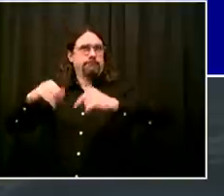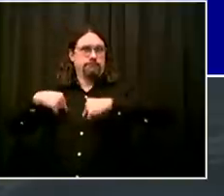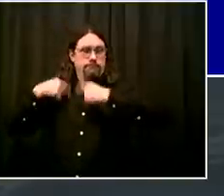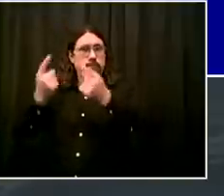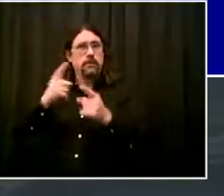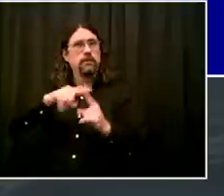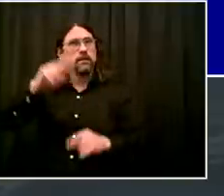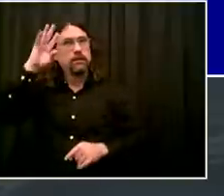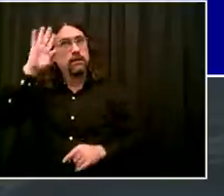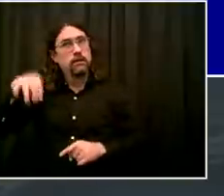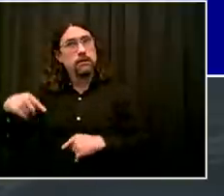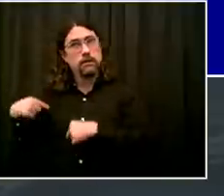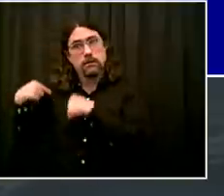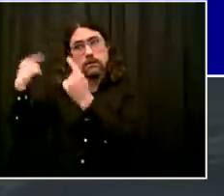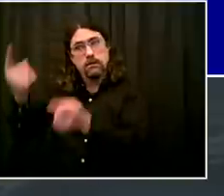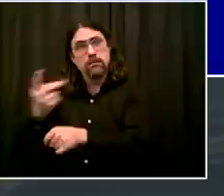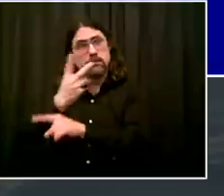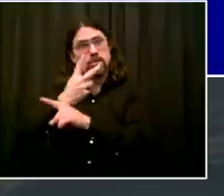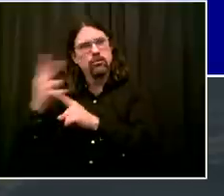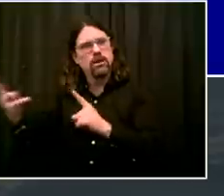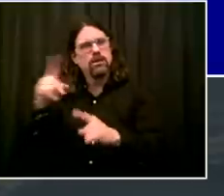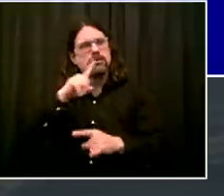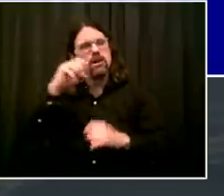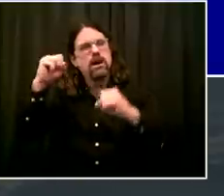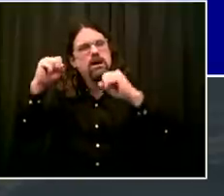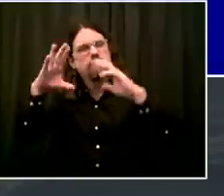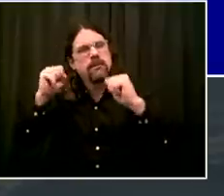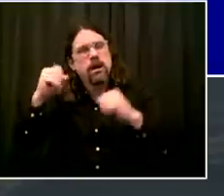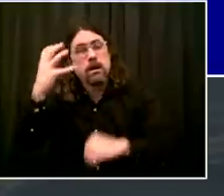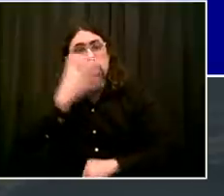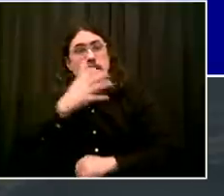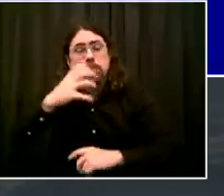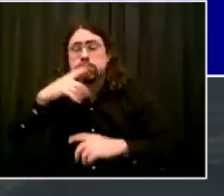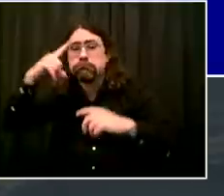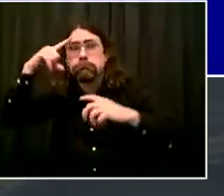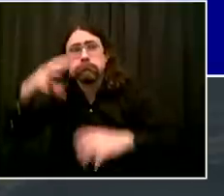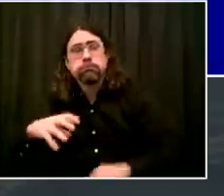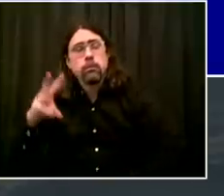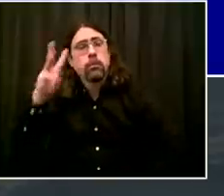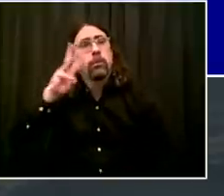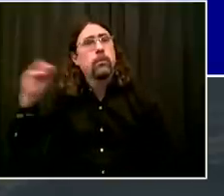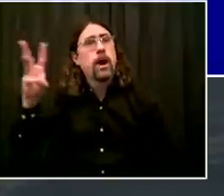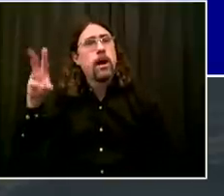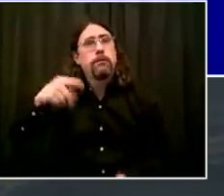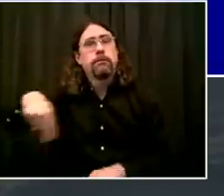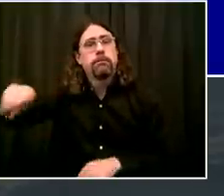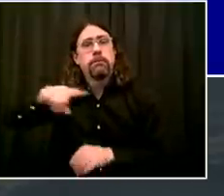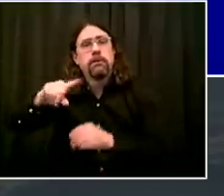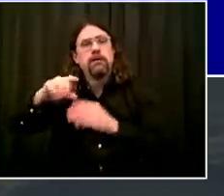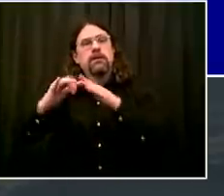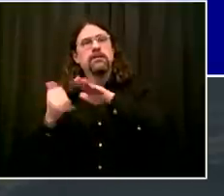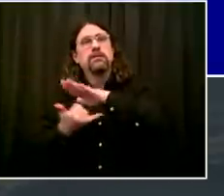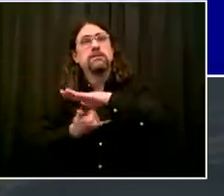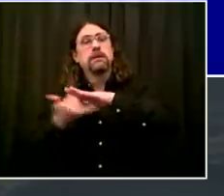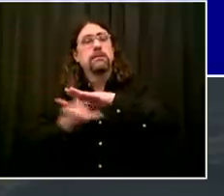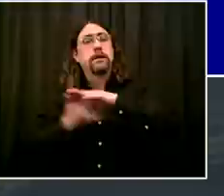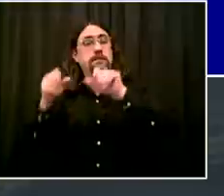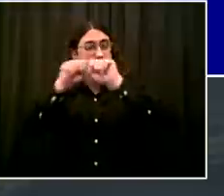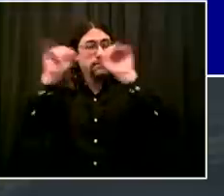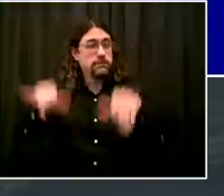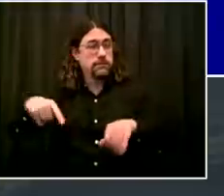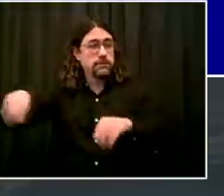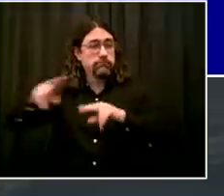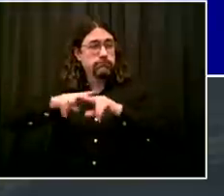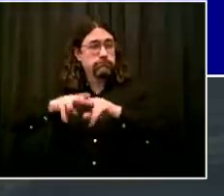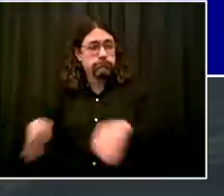night to get them really clean, really safe for our central workers, but also to disrupt the historic pattern of homeless